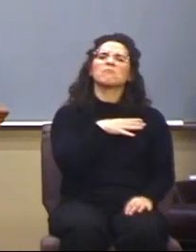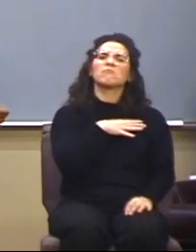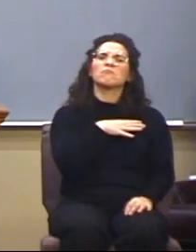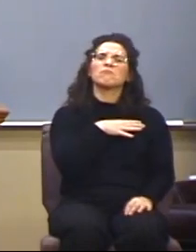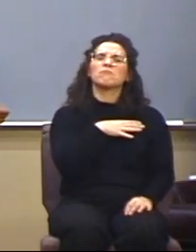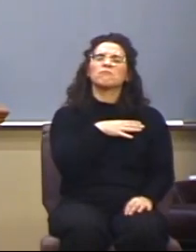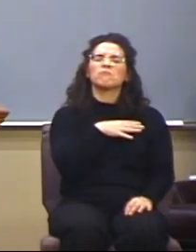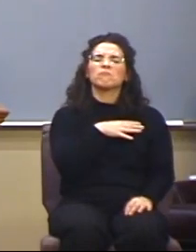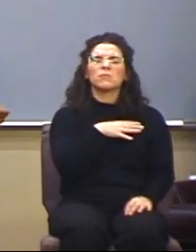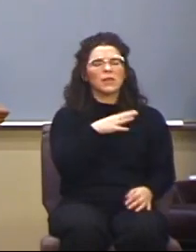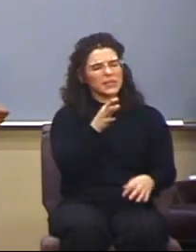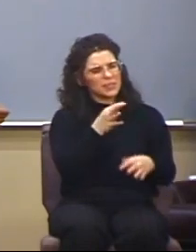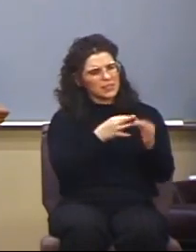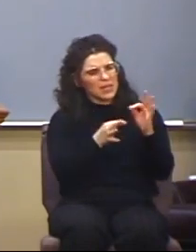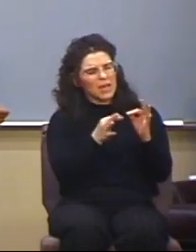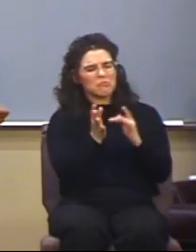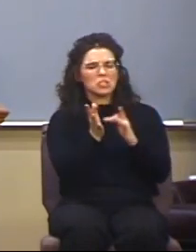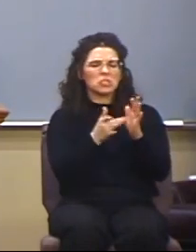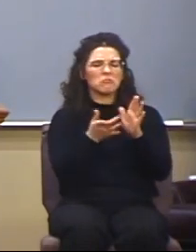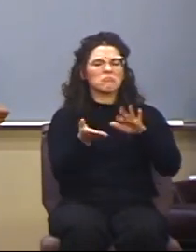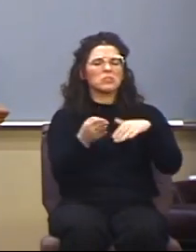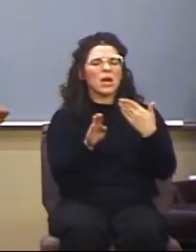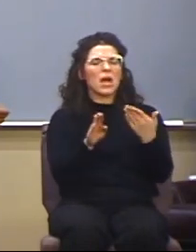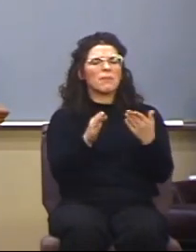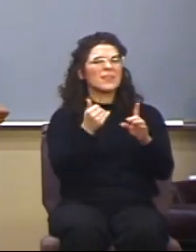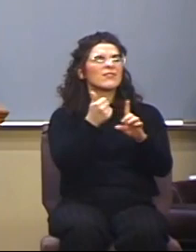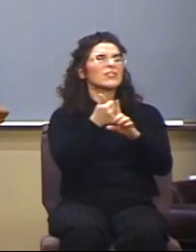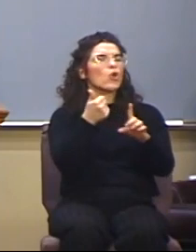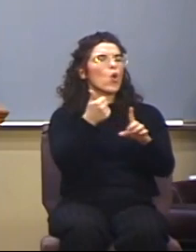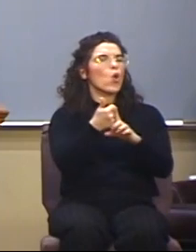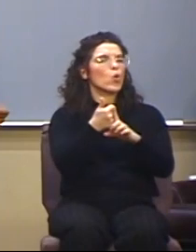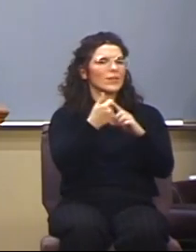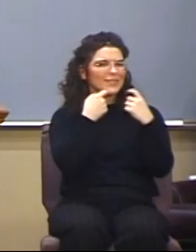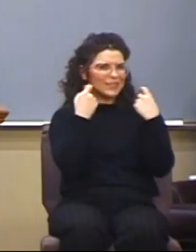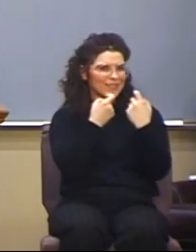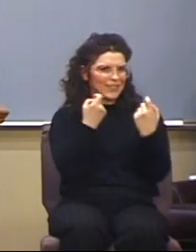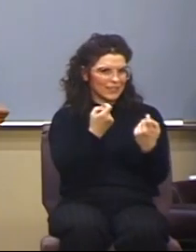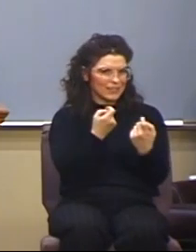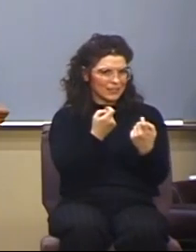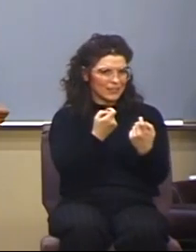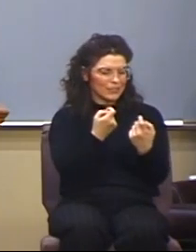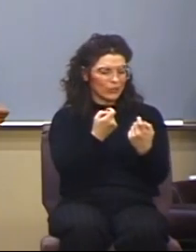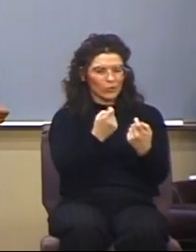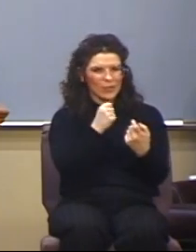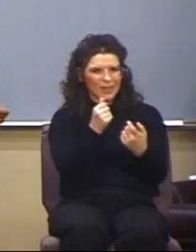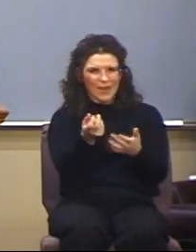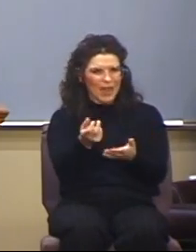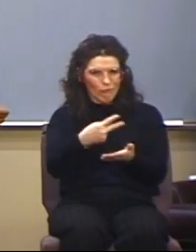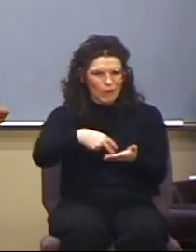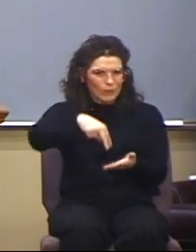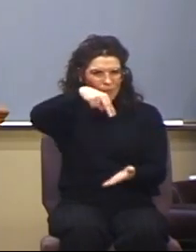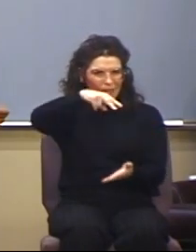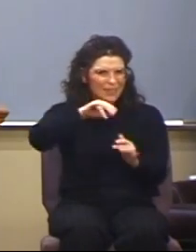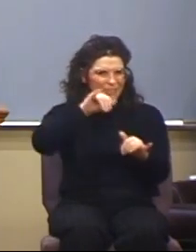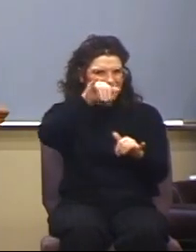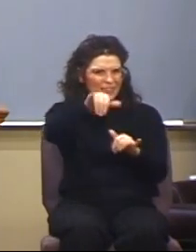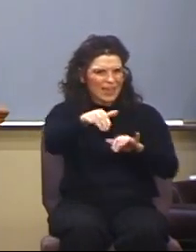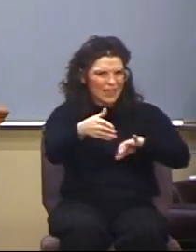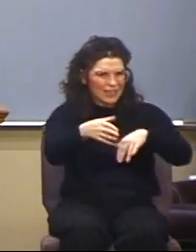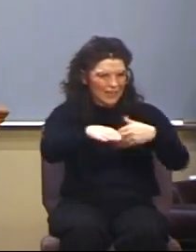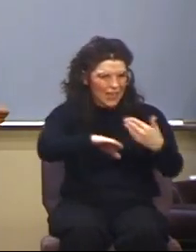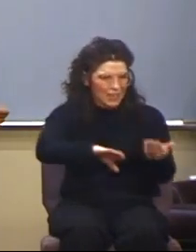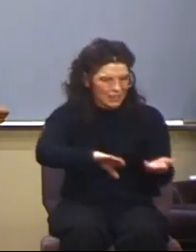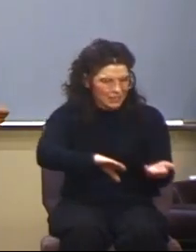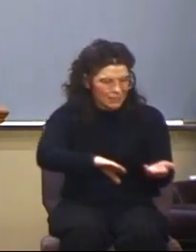His own sins. And because of that, He didn't rise from the dead. Paul, he knows that is a